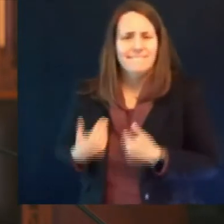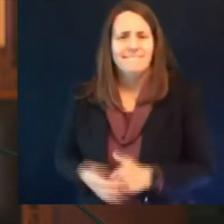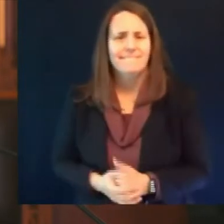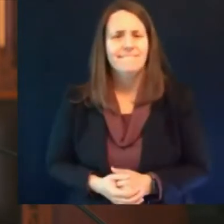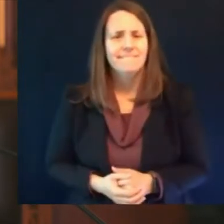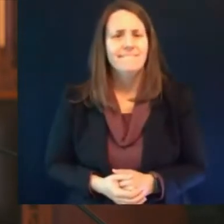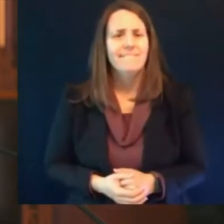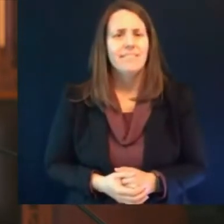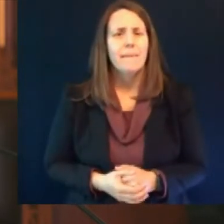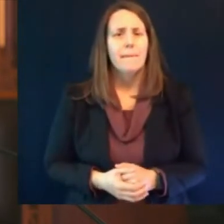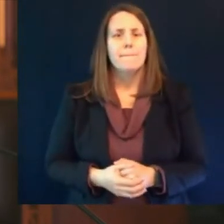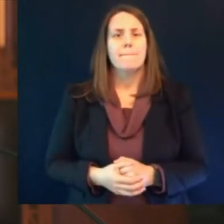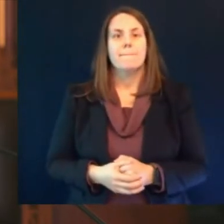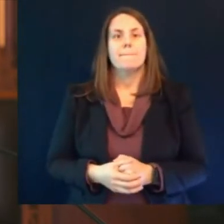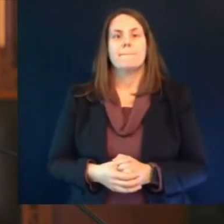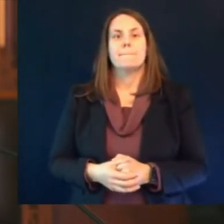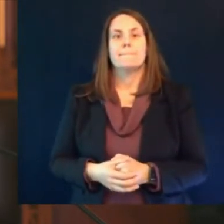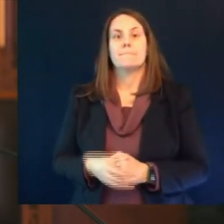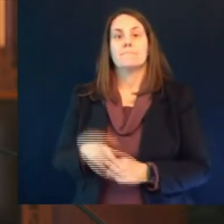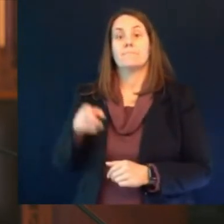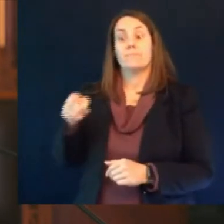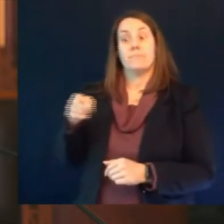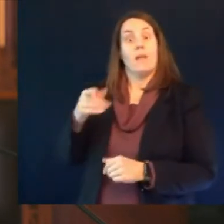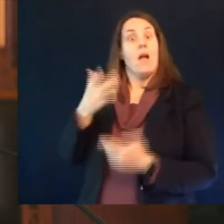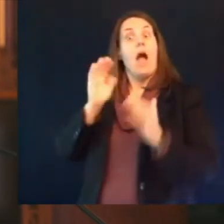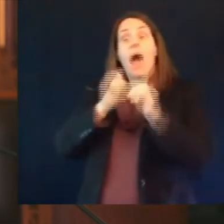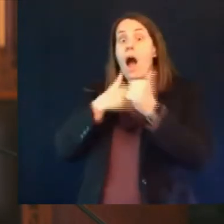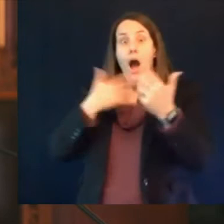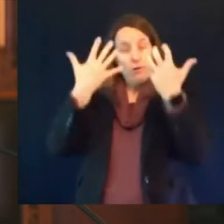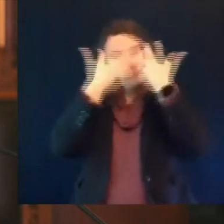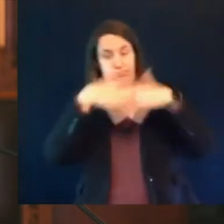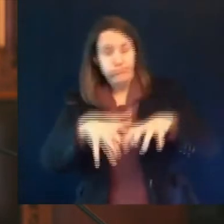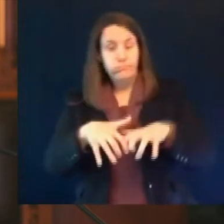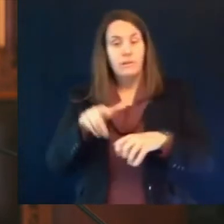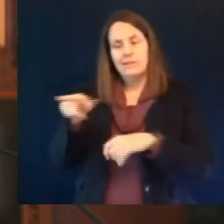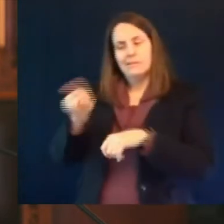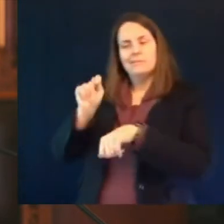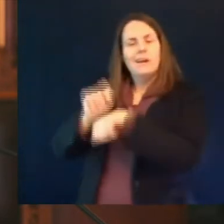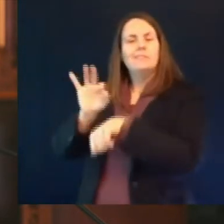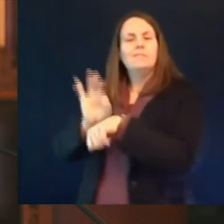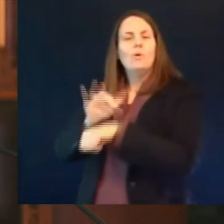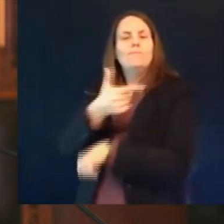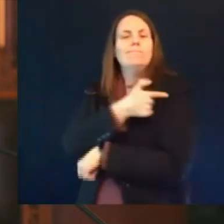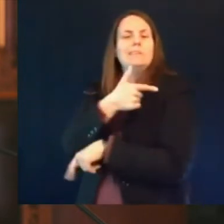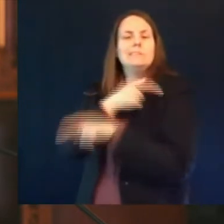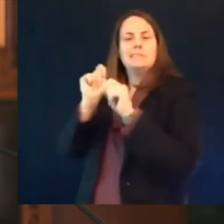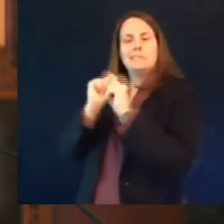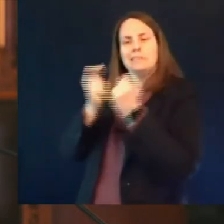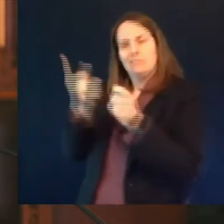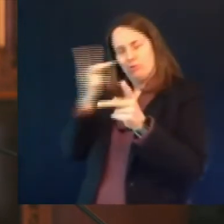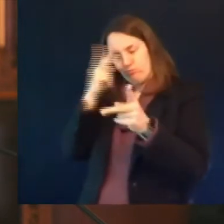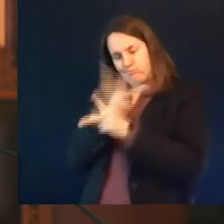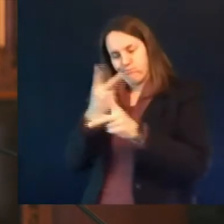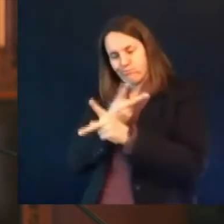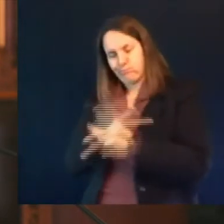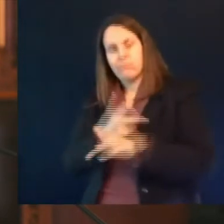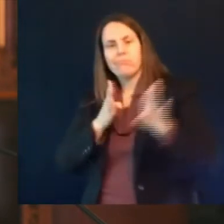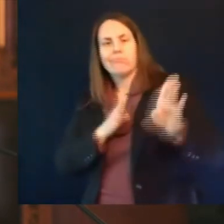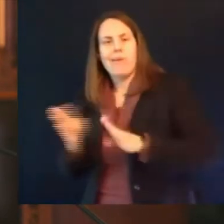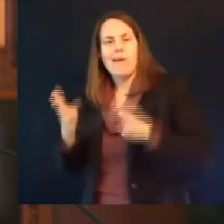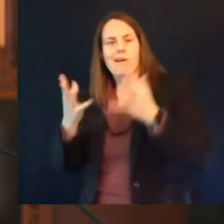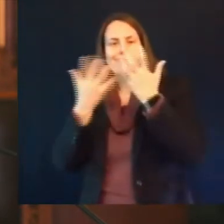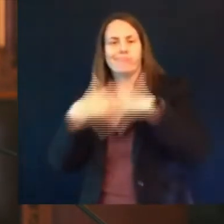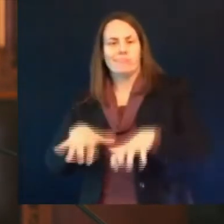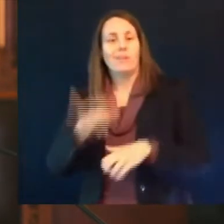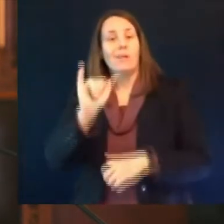which is why wisconsin has had the kind of equity between rural and urban areas throughout our state so i'm